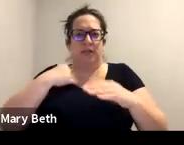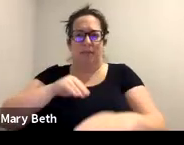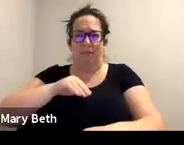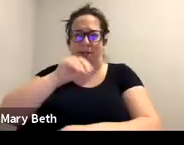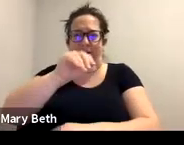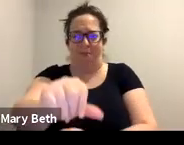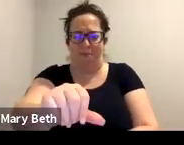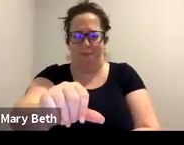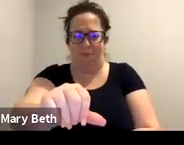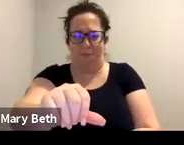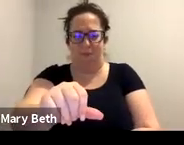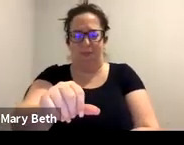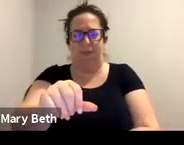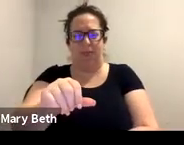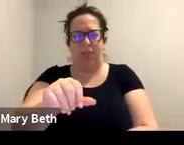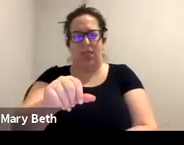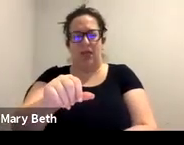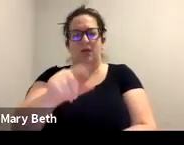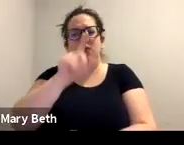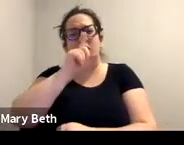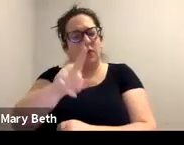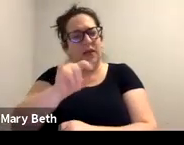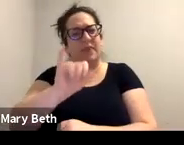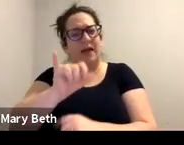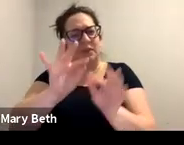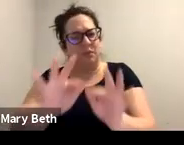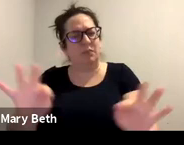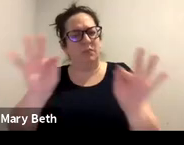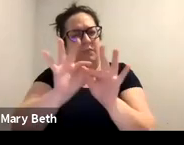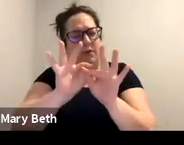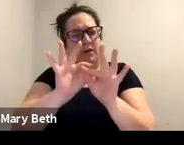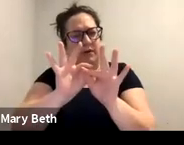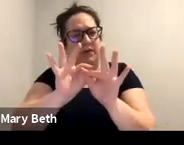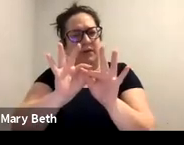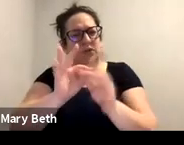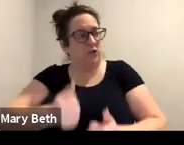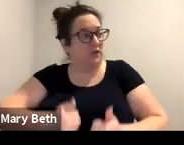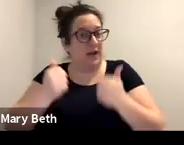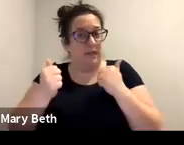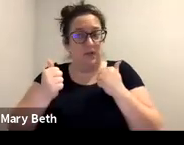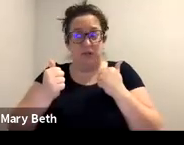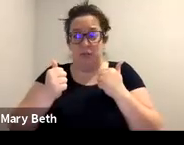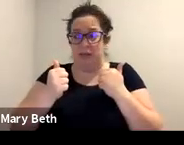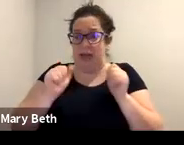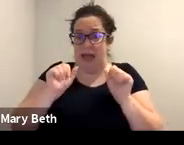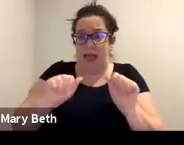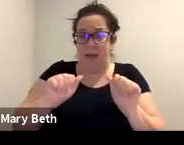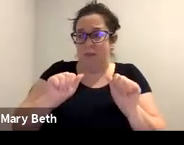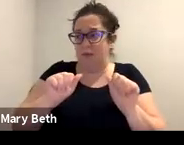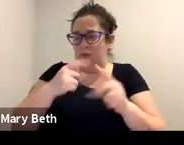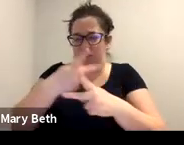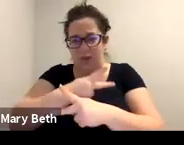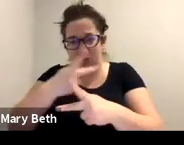specific judges is really also important for survivors to be able to navigate sometimes really hostile court systems.